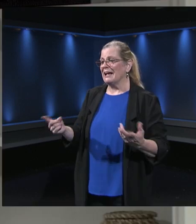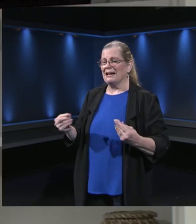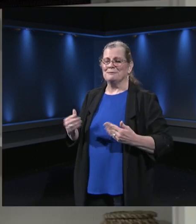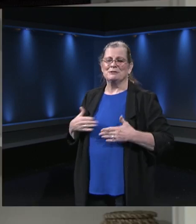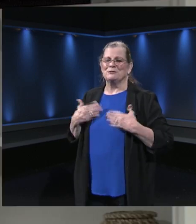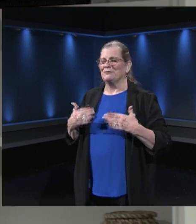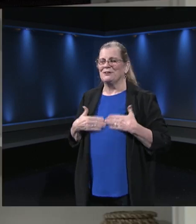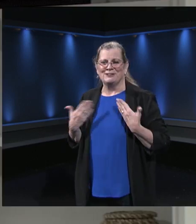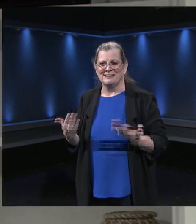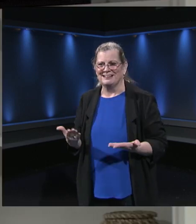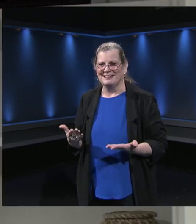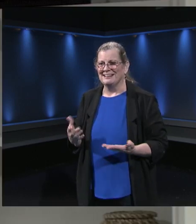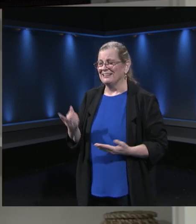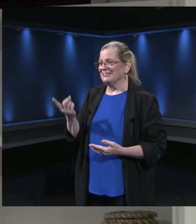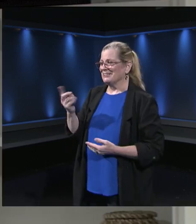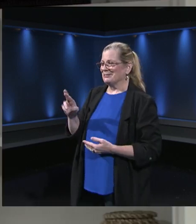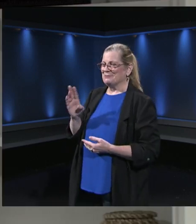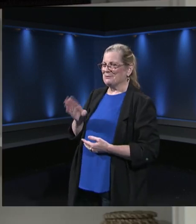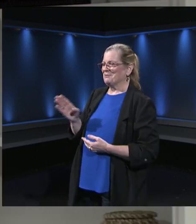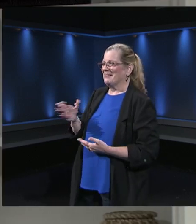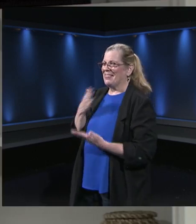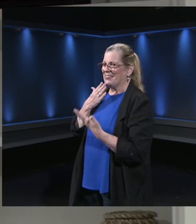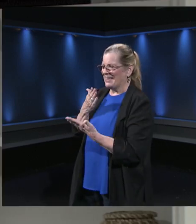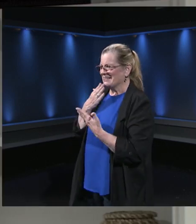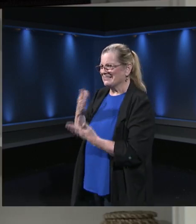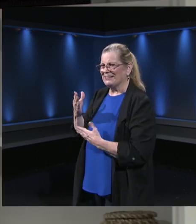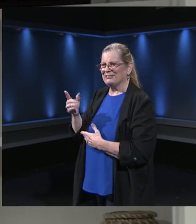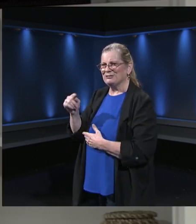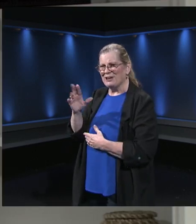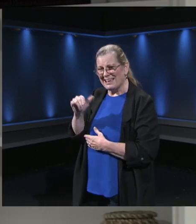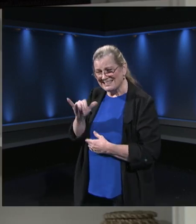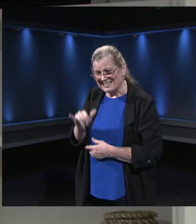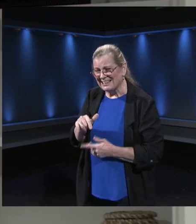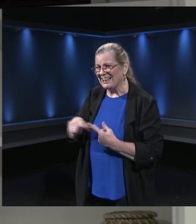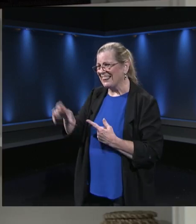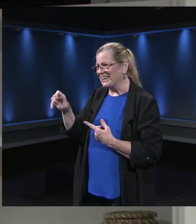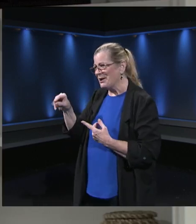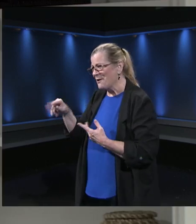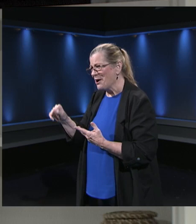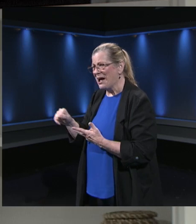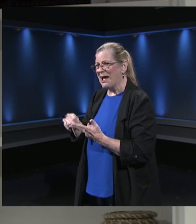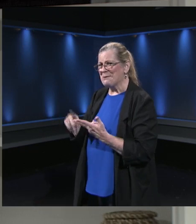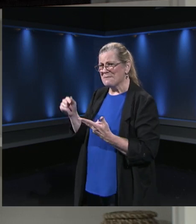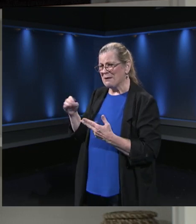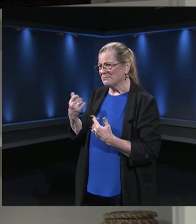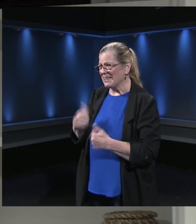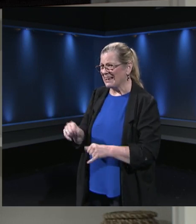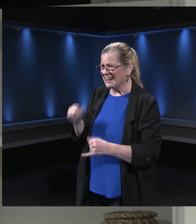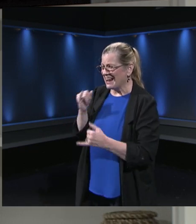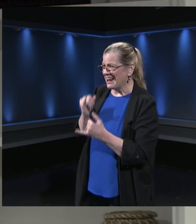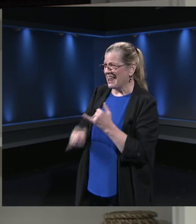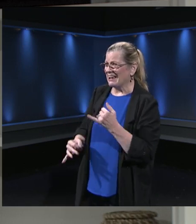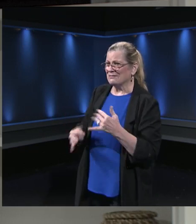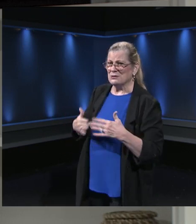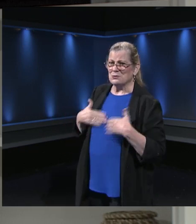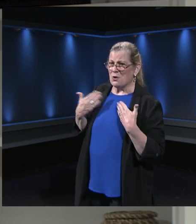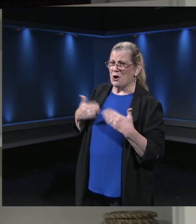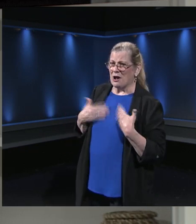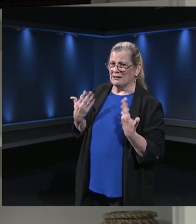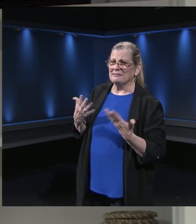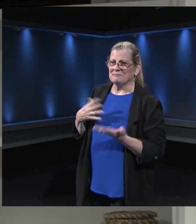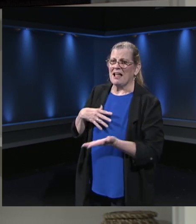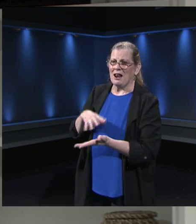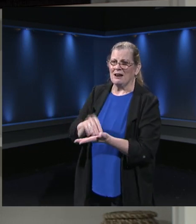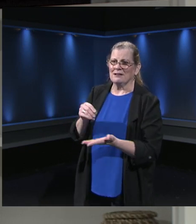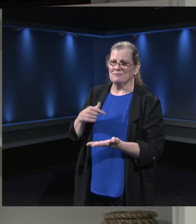Thank you, Tracy. Thank you, Leona. And thank you, Pam. And you ended with the word joy, which is how I'm going to end our return to